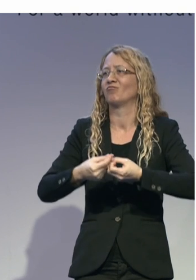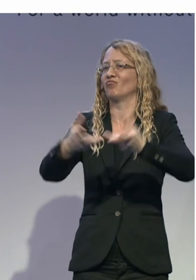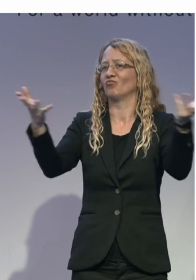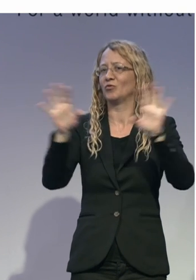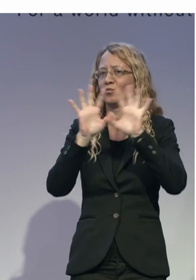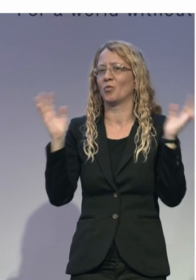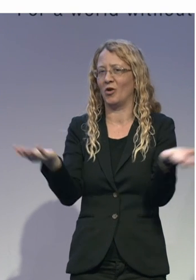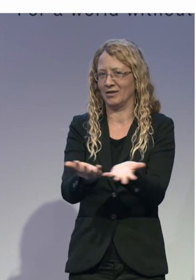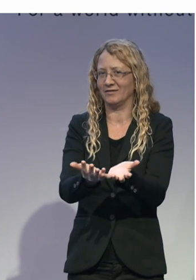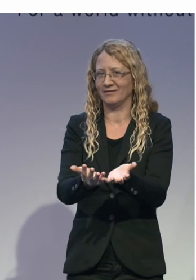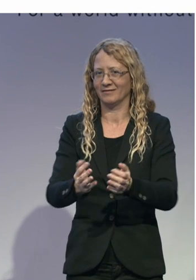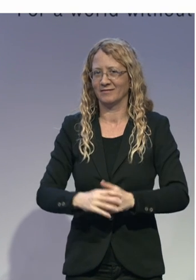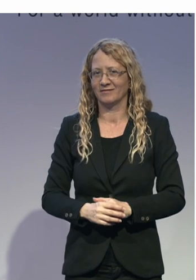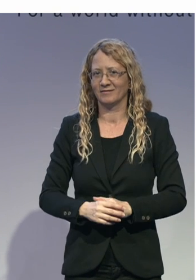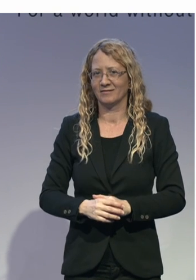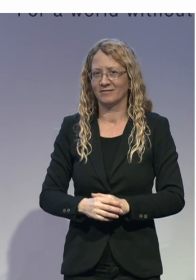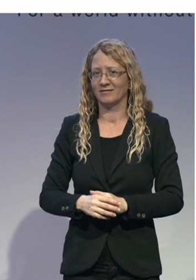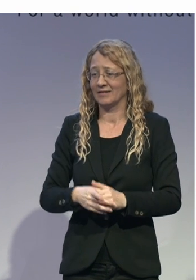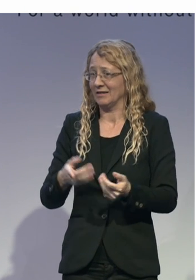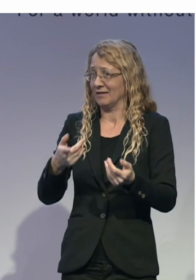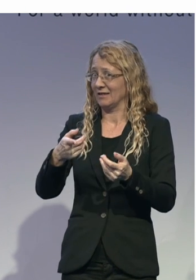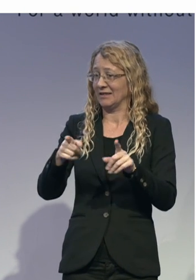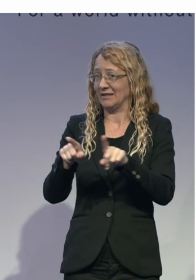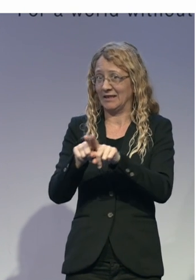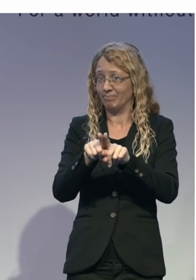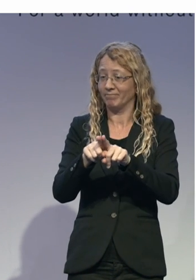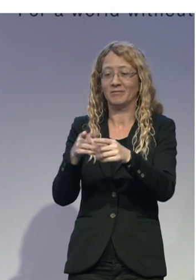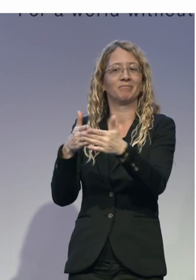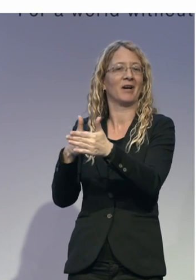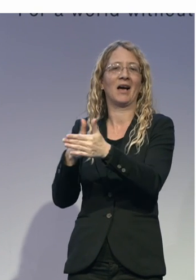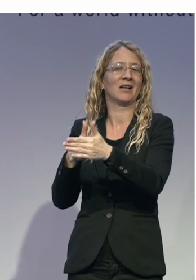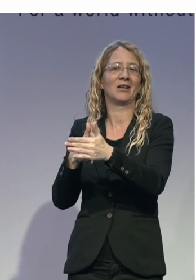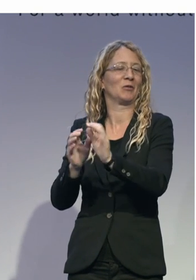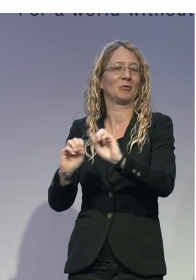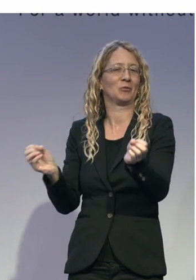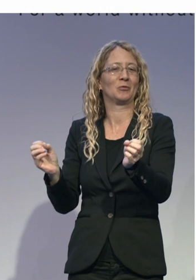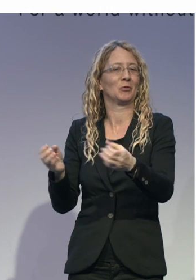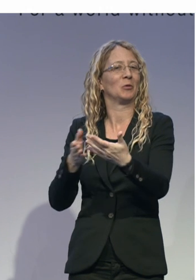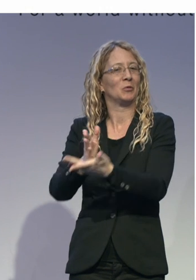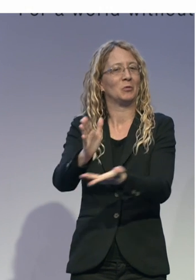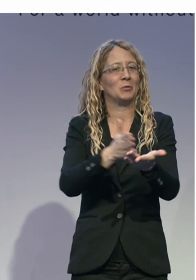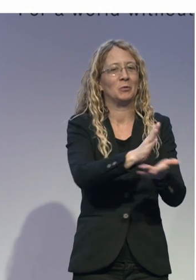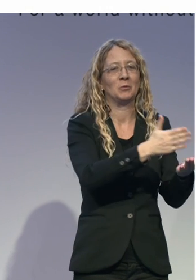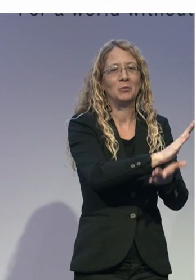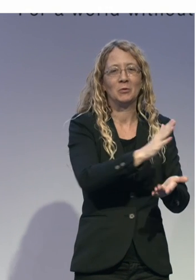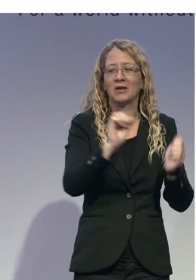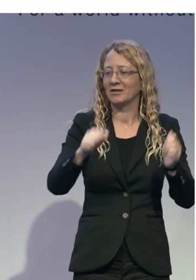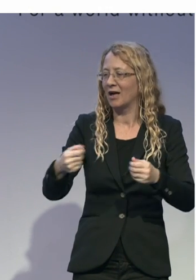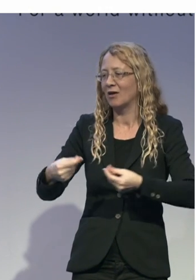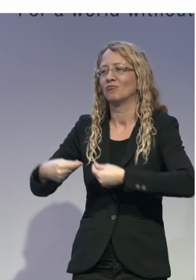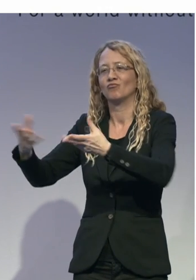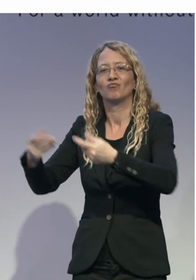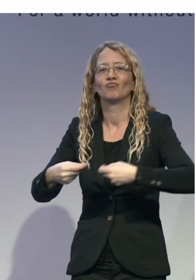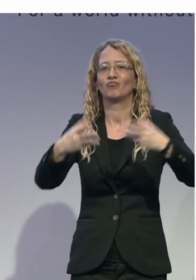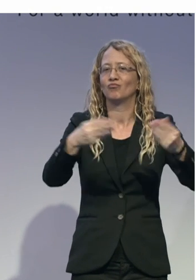barriers for technologies and vendors to come in. And, I think